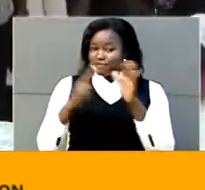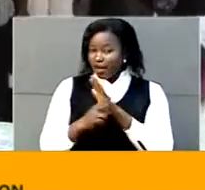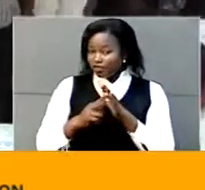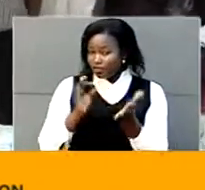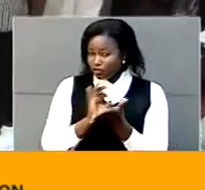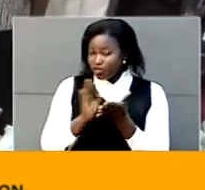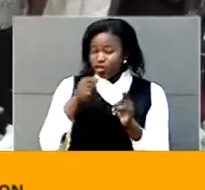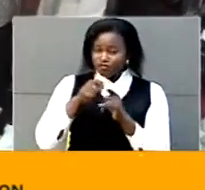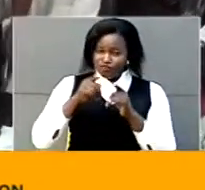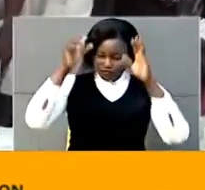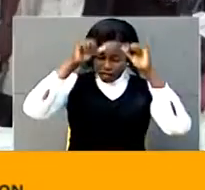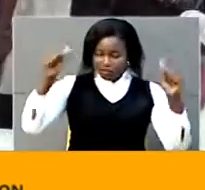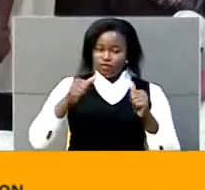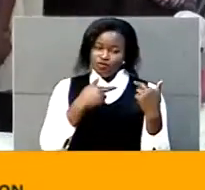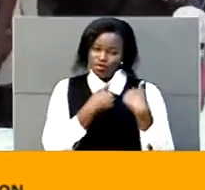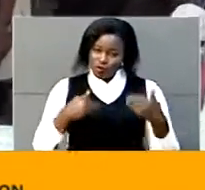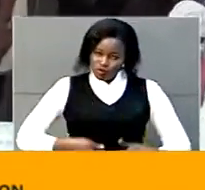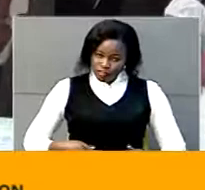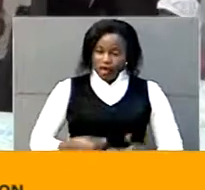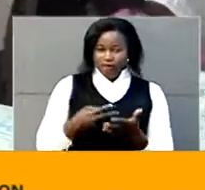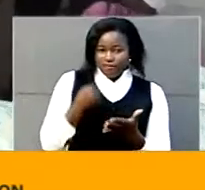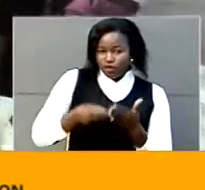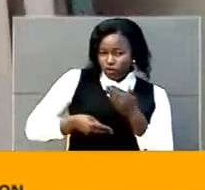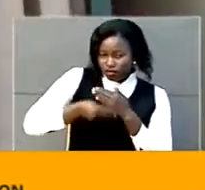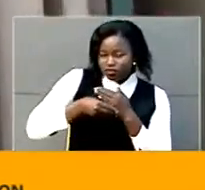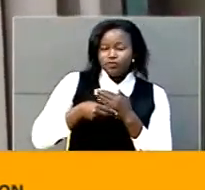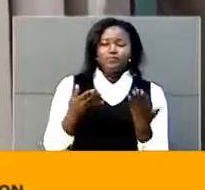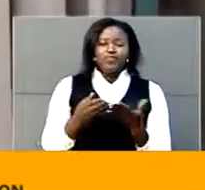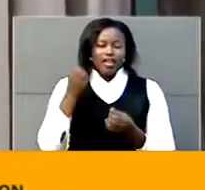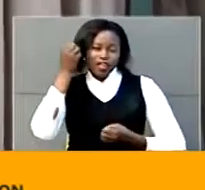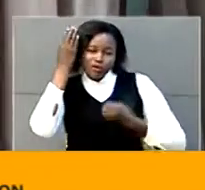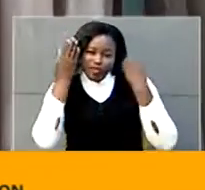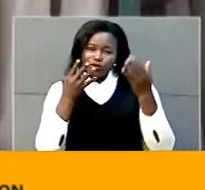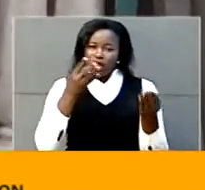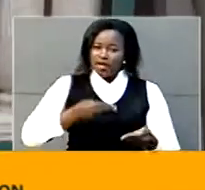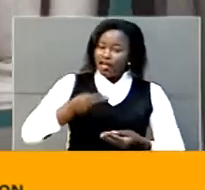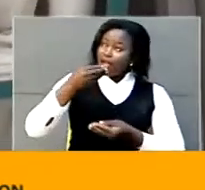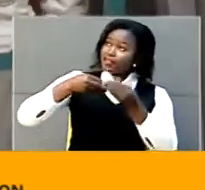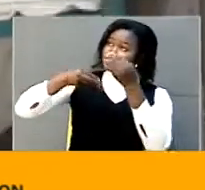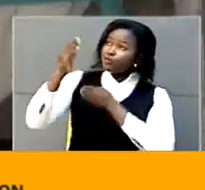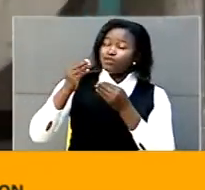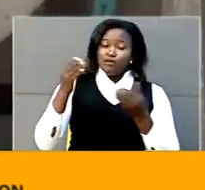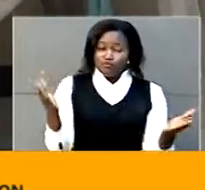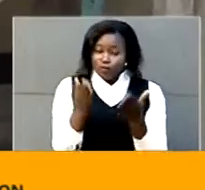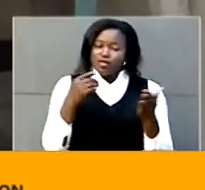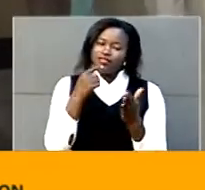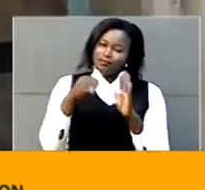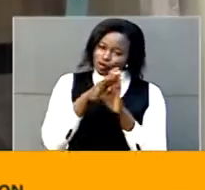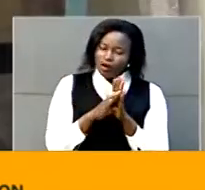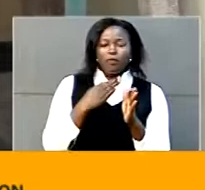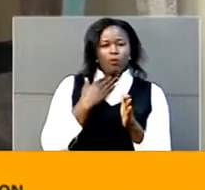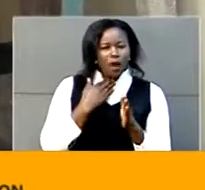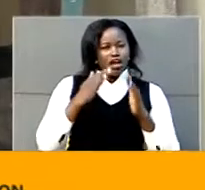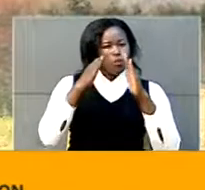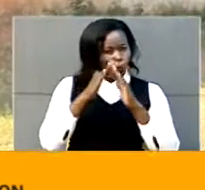in charge of youth value addition innovation and export promotion says the initiative intends to promote homegrown